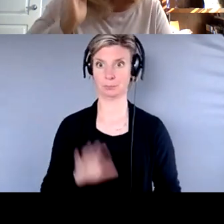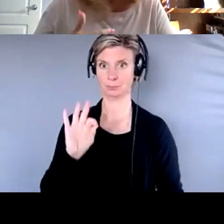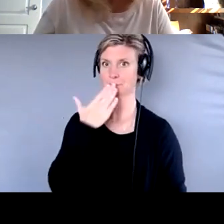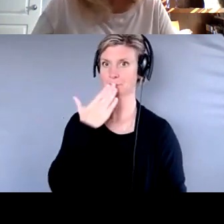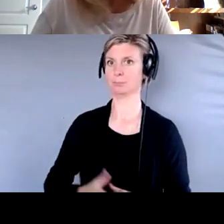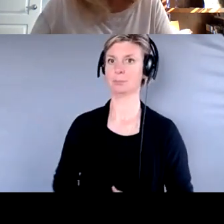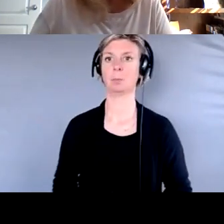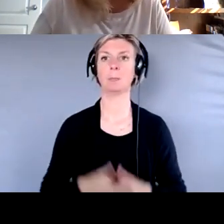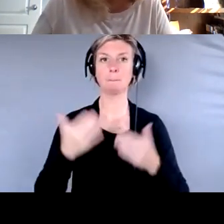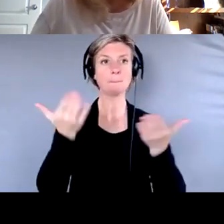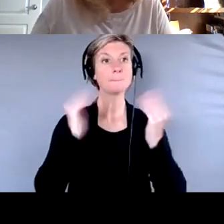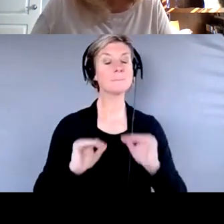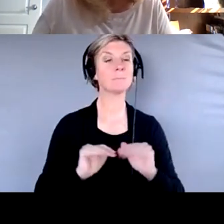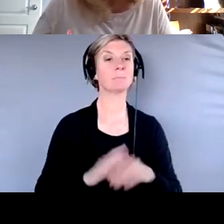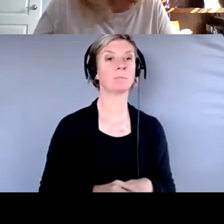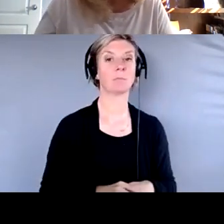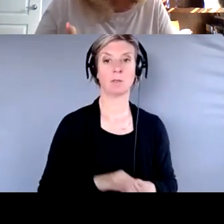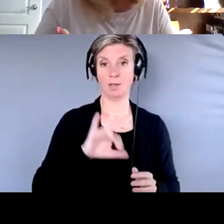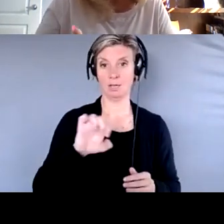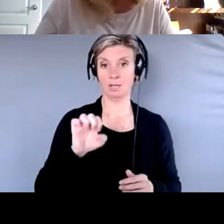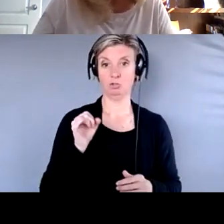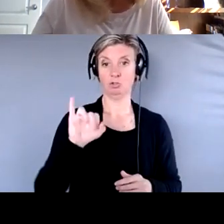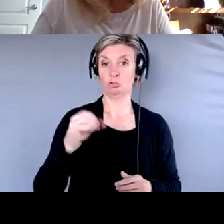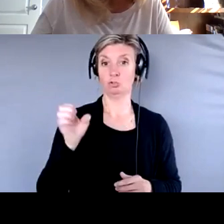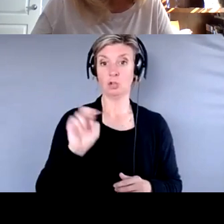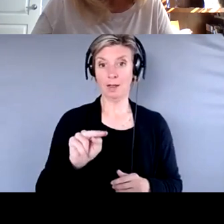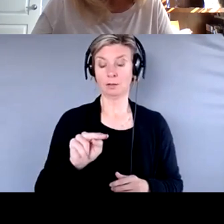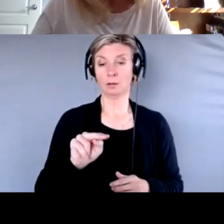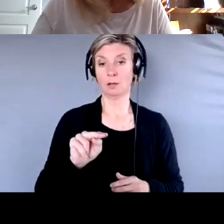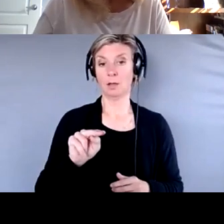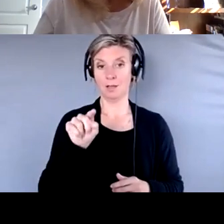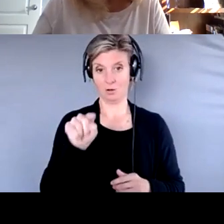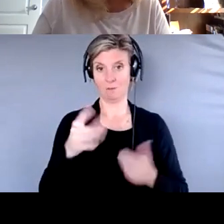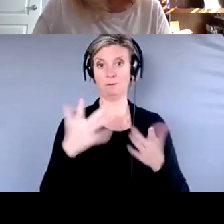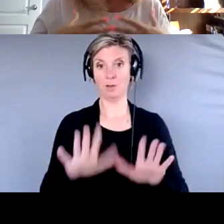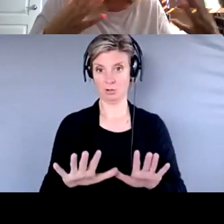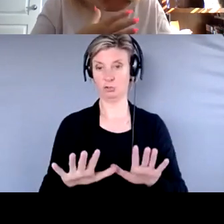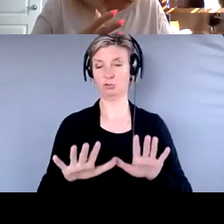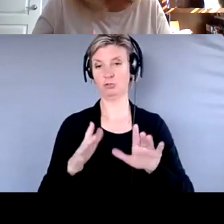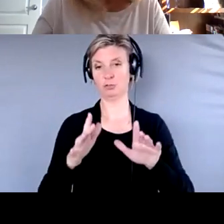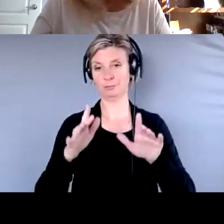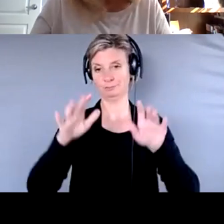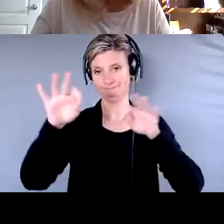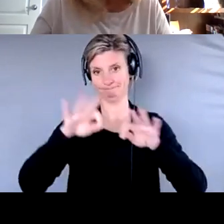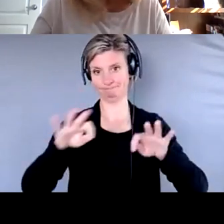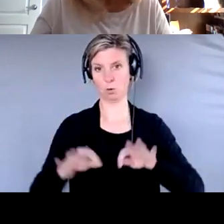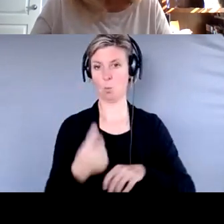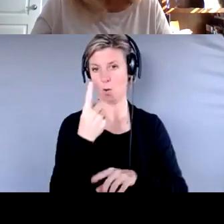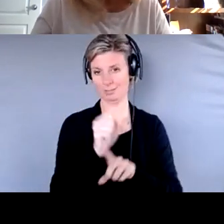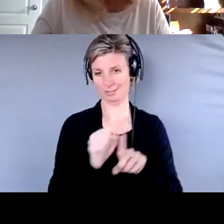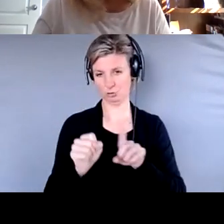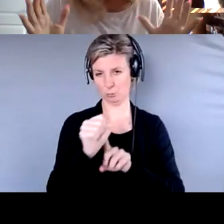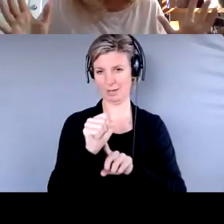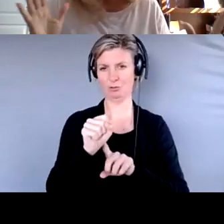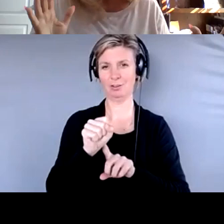Jennifer, on that topic, there has been, um, quite a few, you would put one case scenario about sending funds